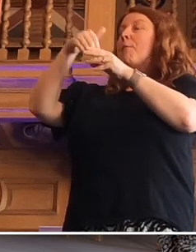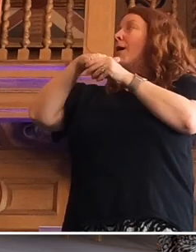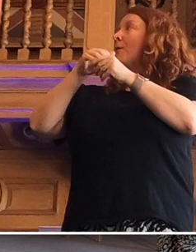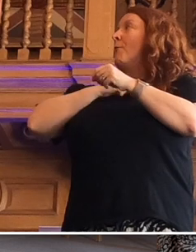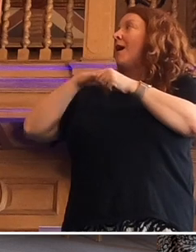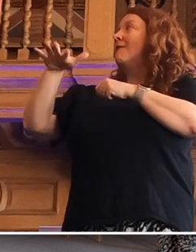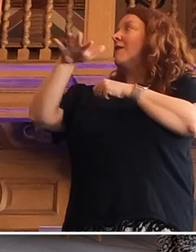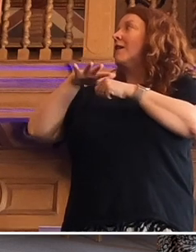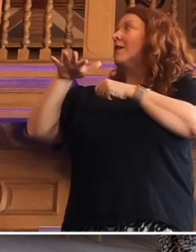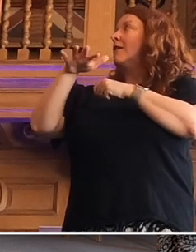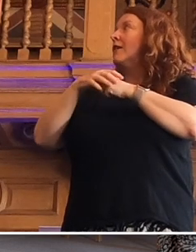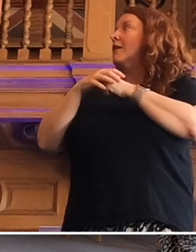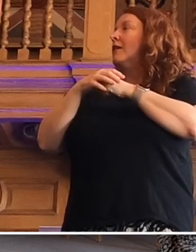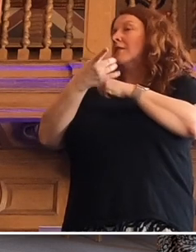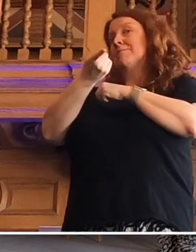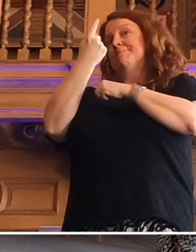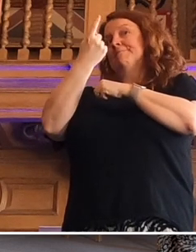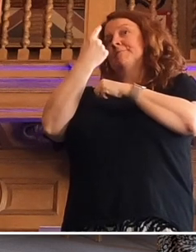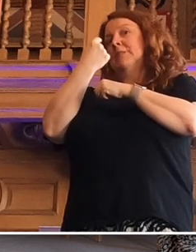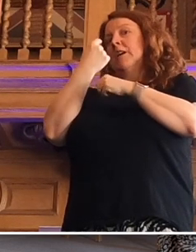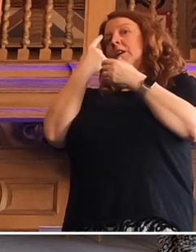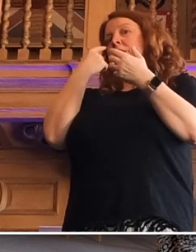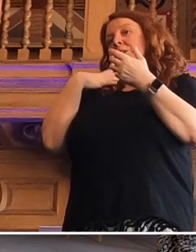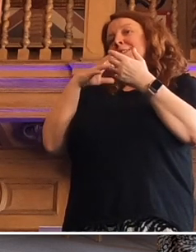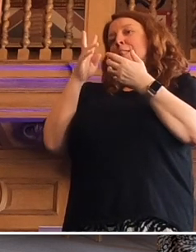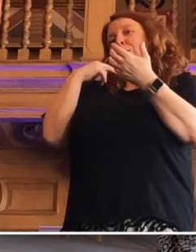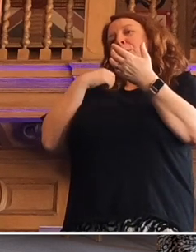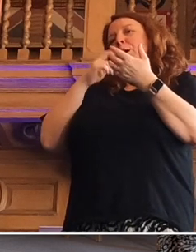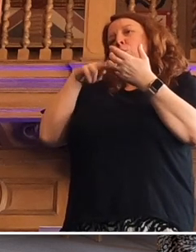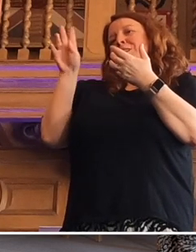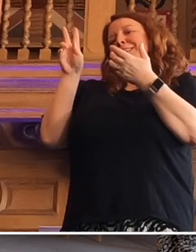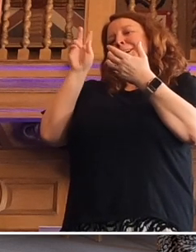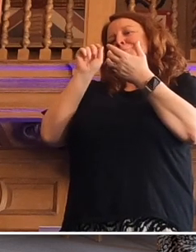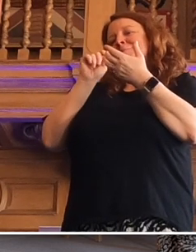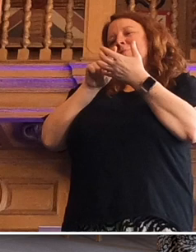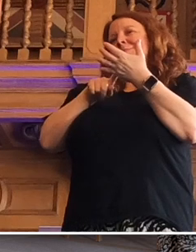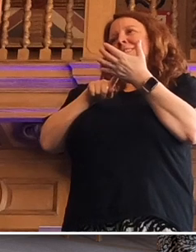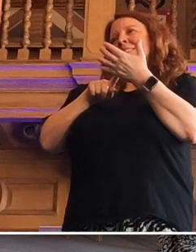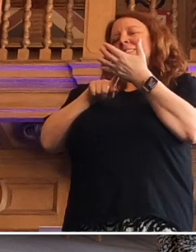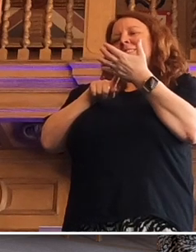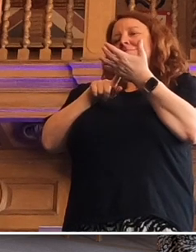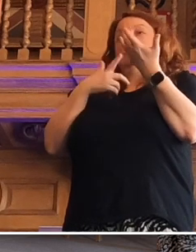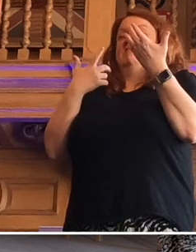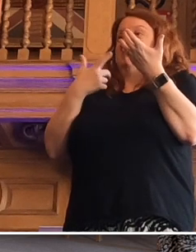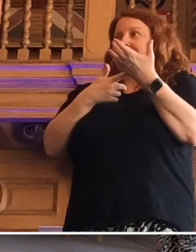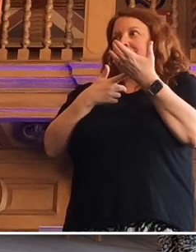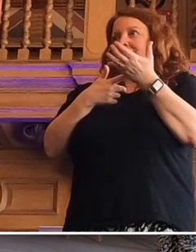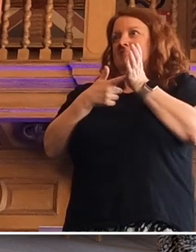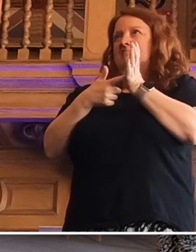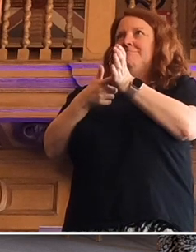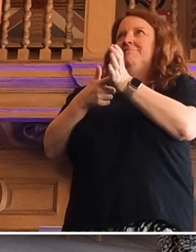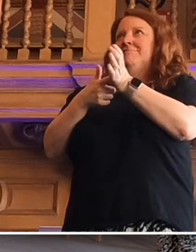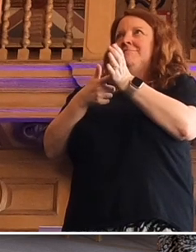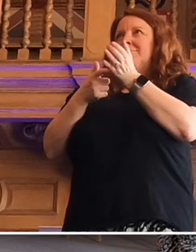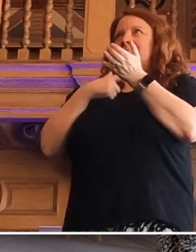said, did they requisition your WhatsApp messages? And I don't know quite what they would do with my